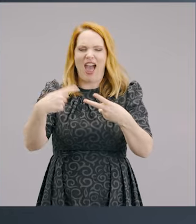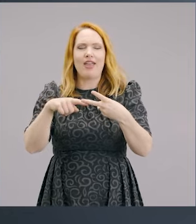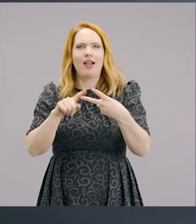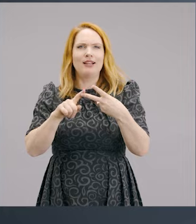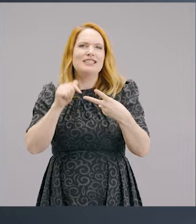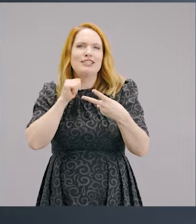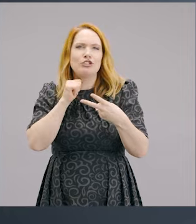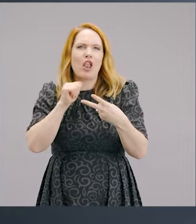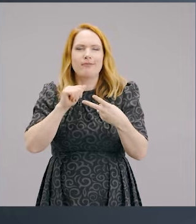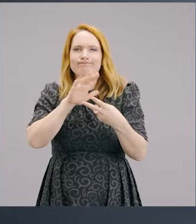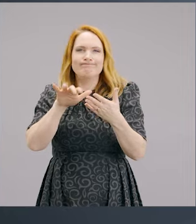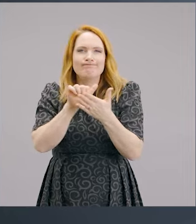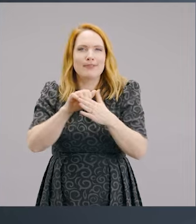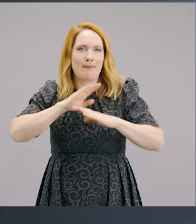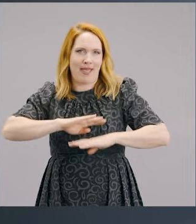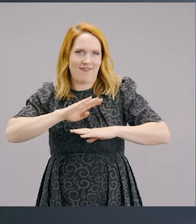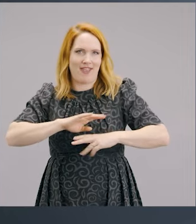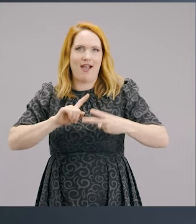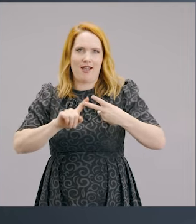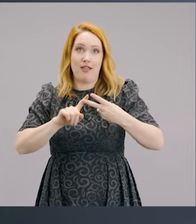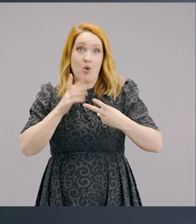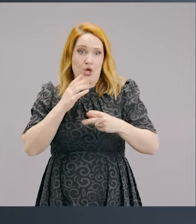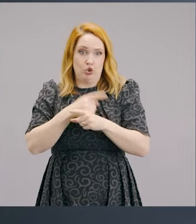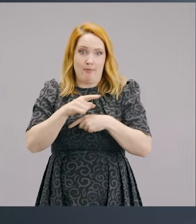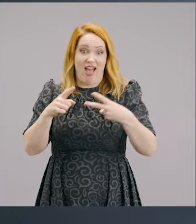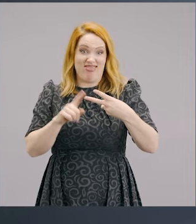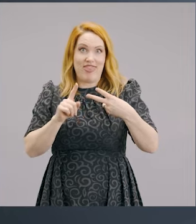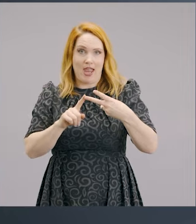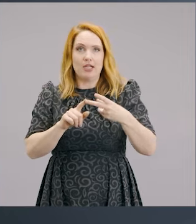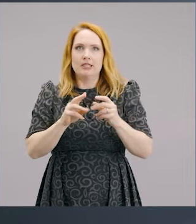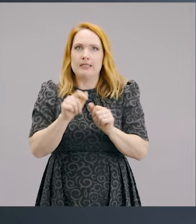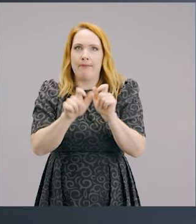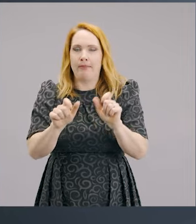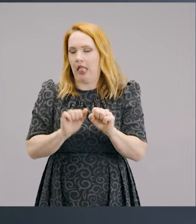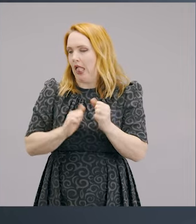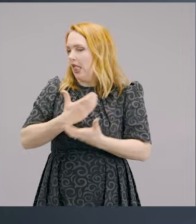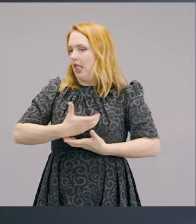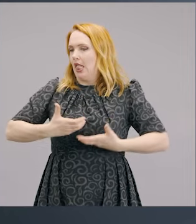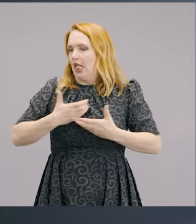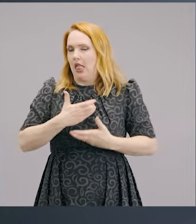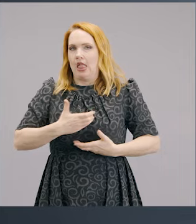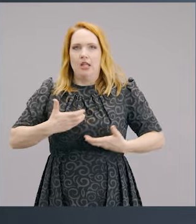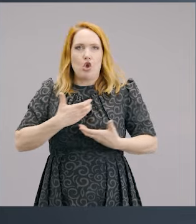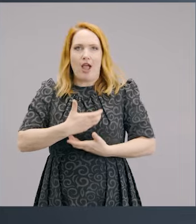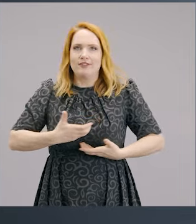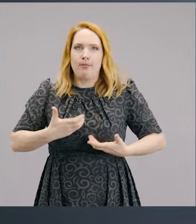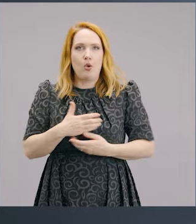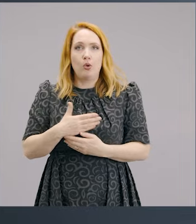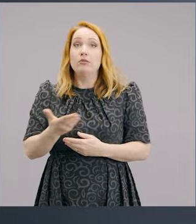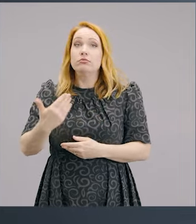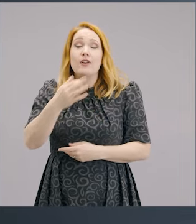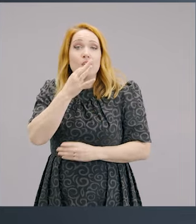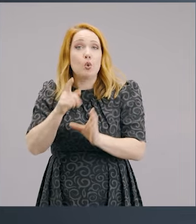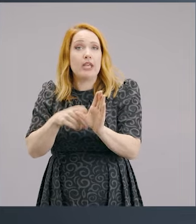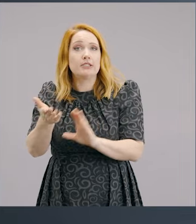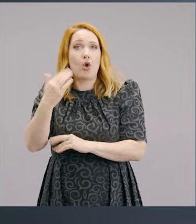immorality. When we've done a topic of sexual immorality, I see some people squirm. I talked a very hard-hitting one